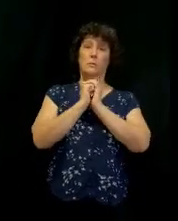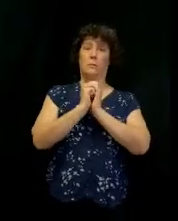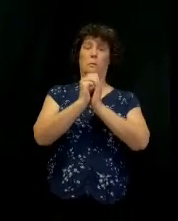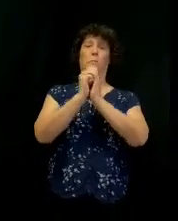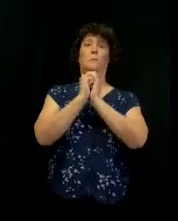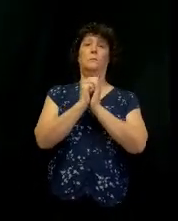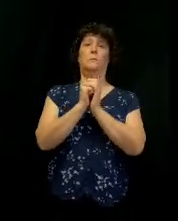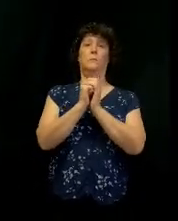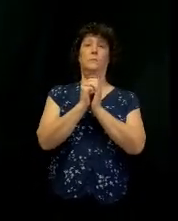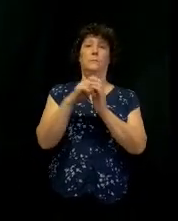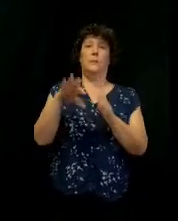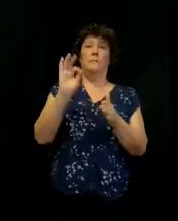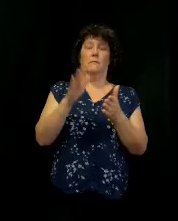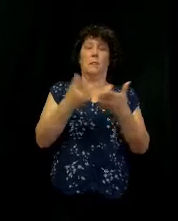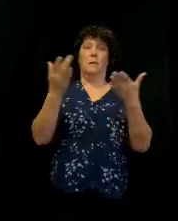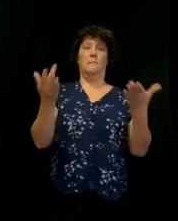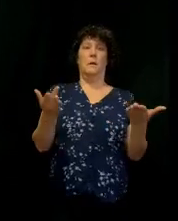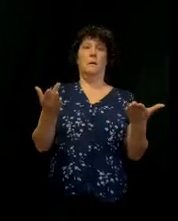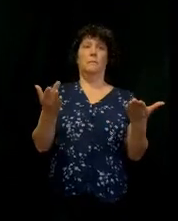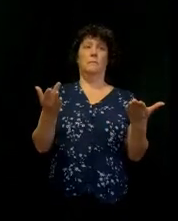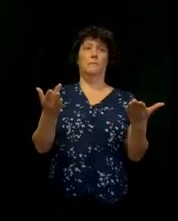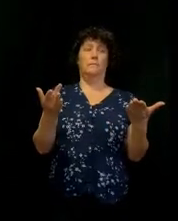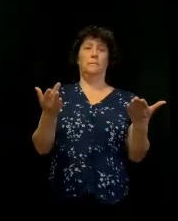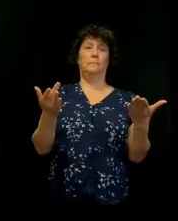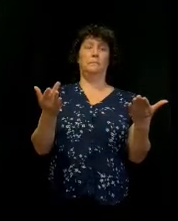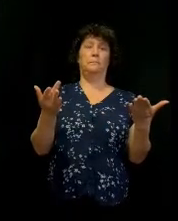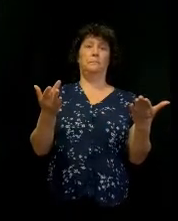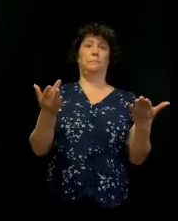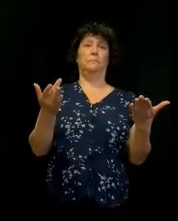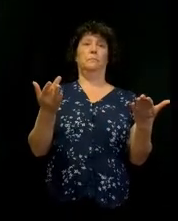Now, find your Bible, this scripture right here, and I'm land this plane.